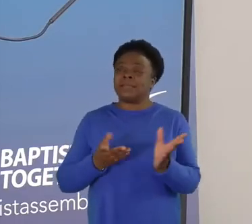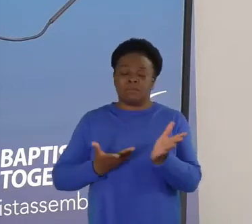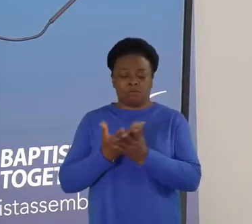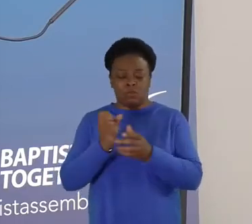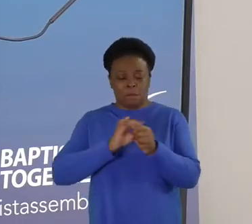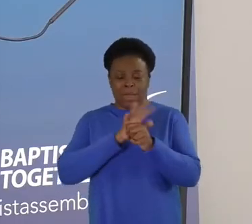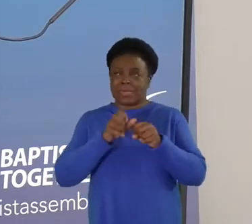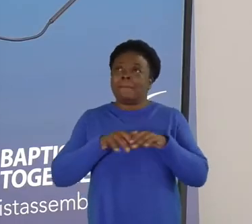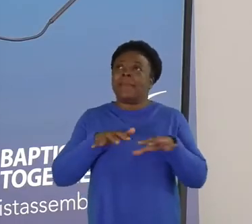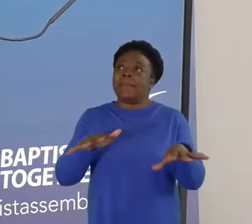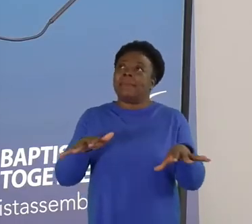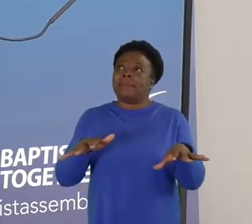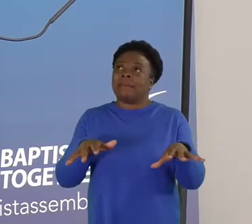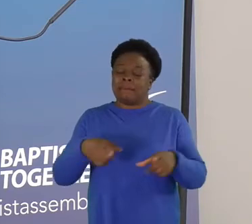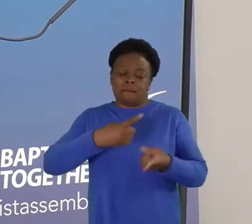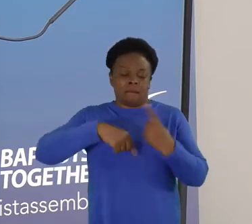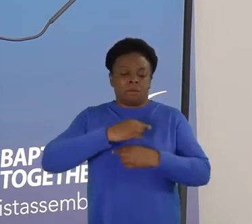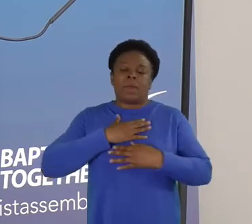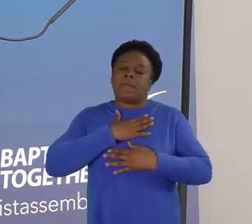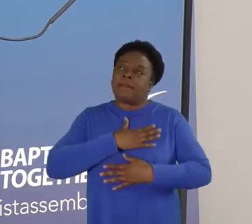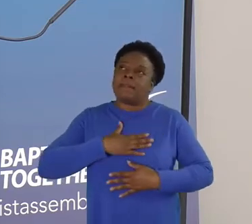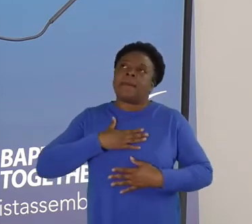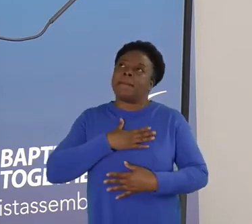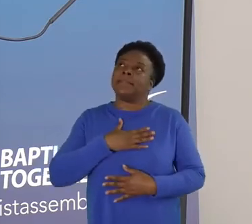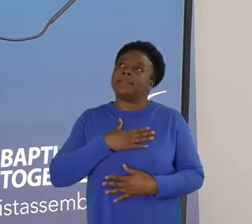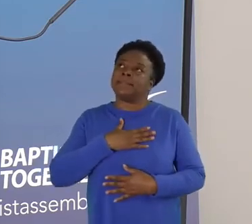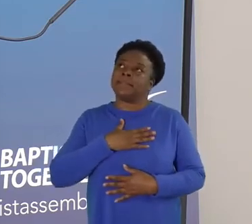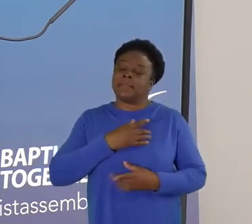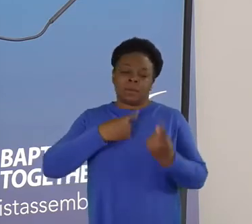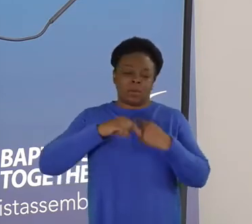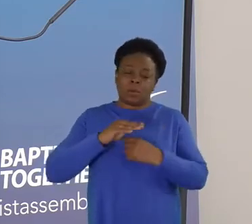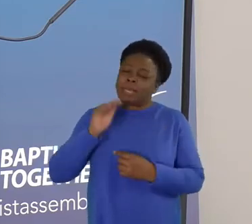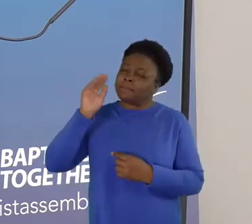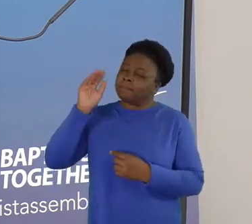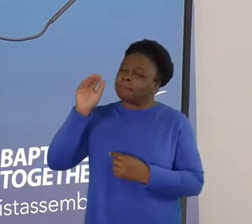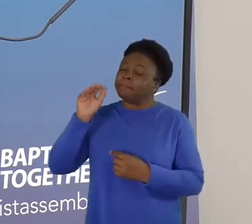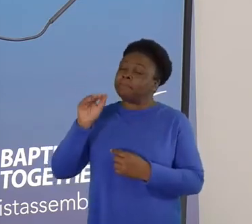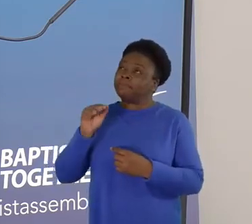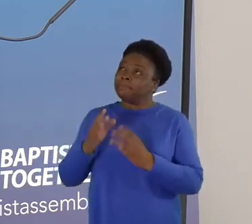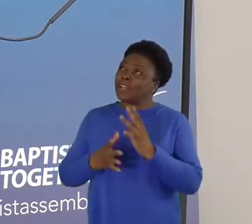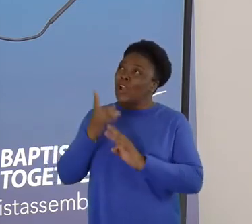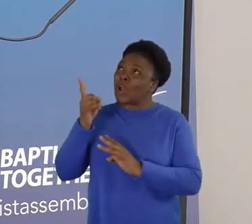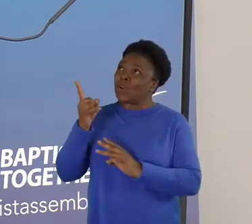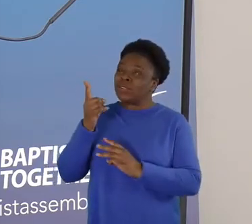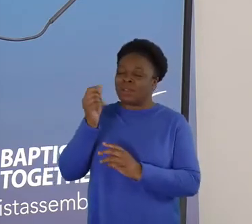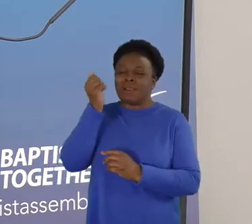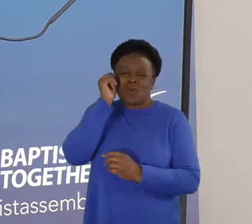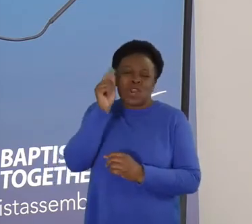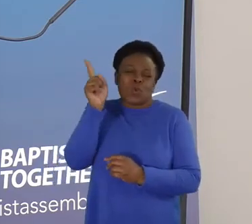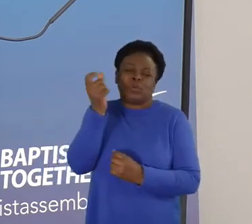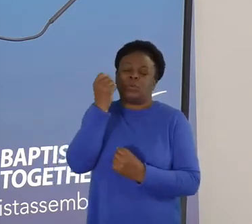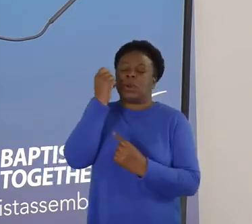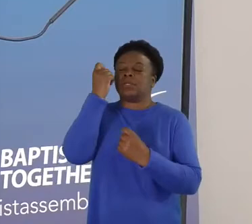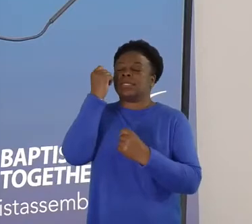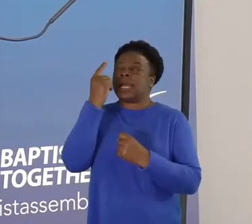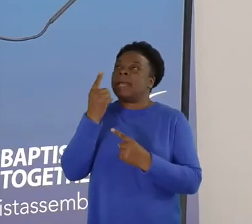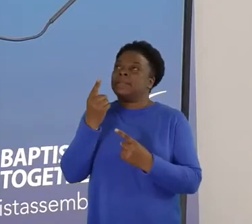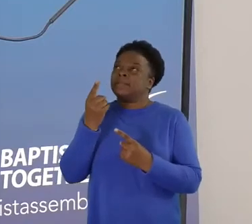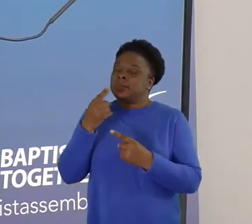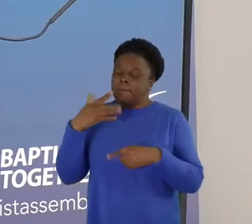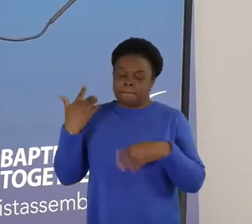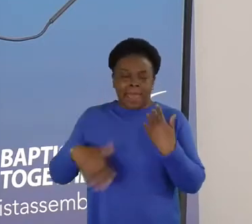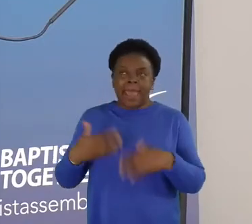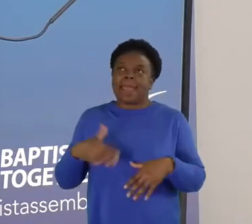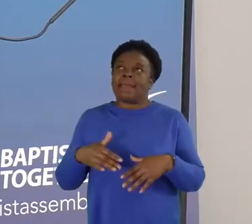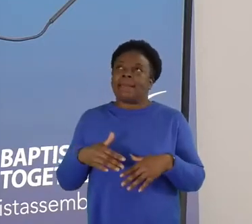We come before you, a God who understands pain, a